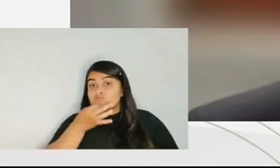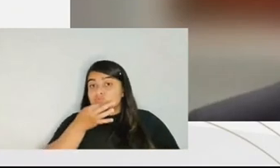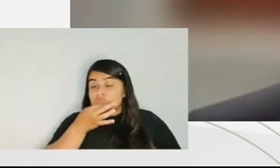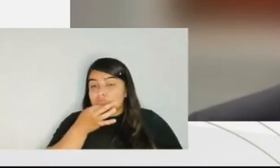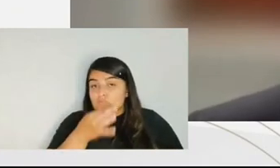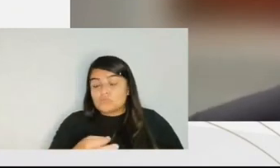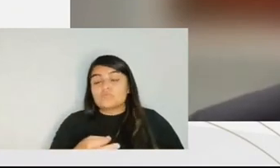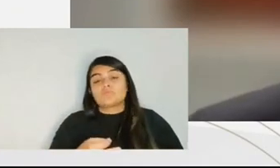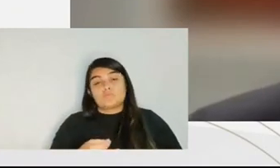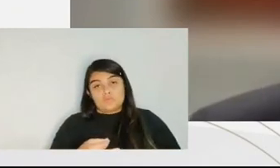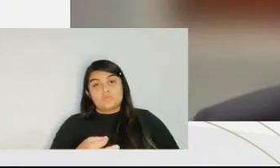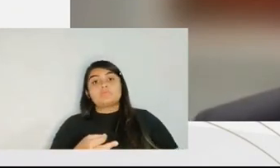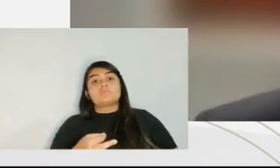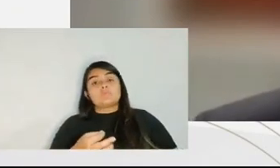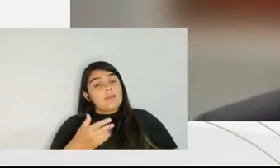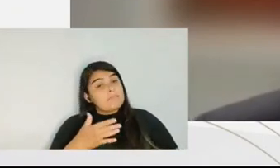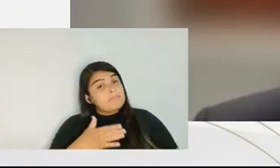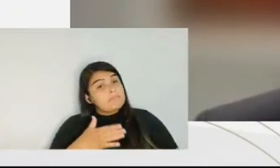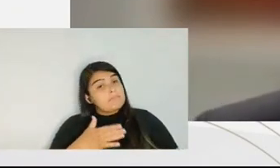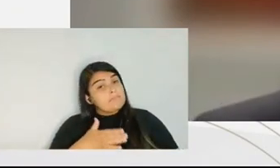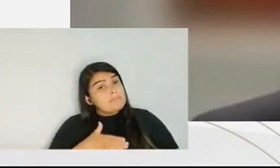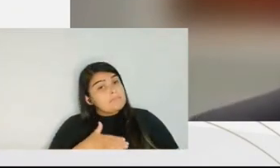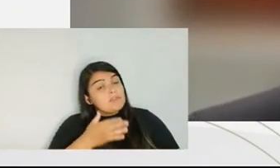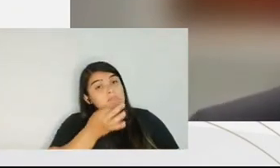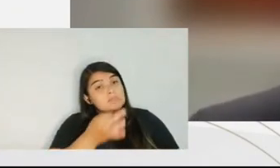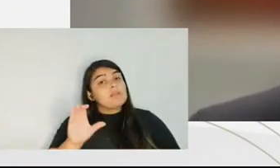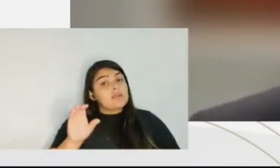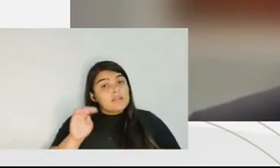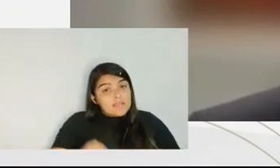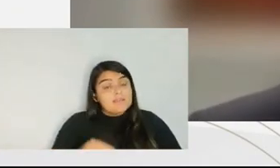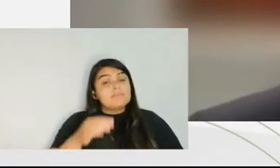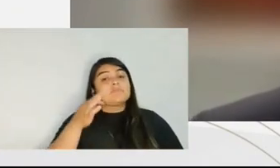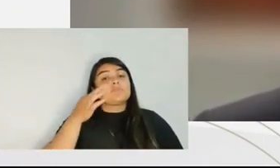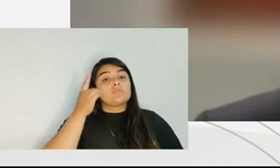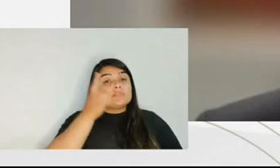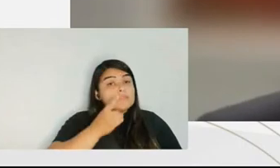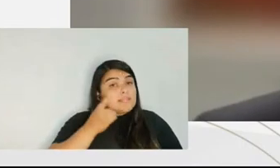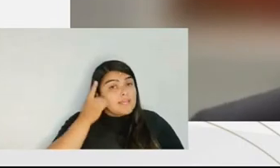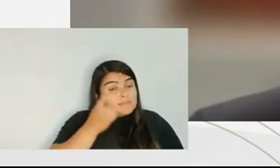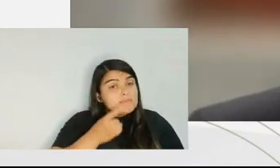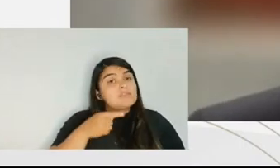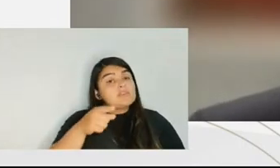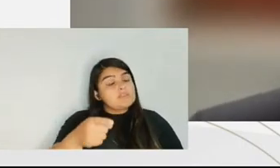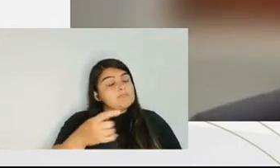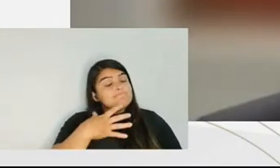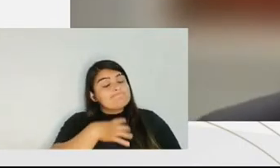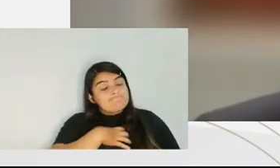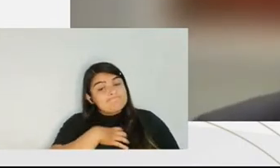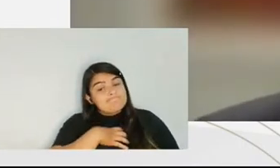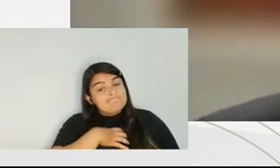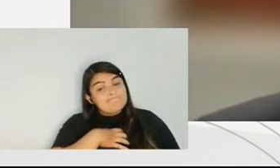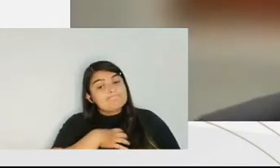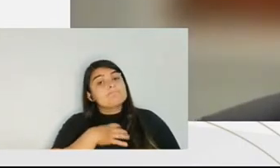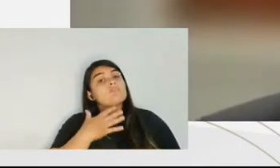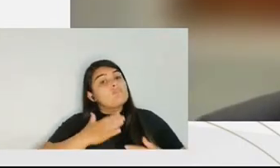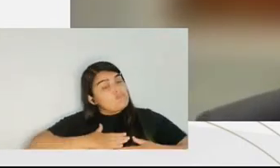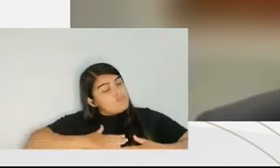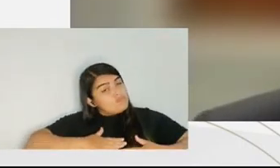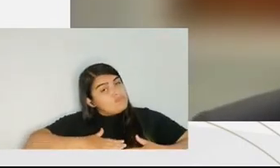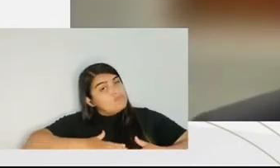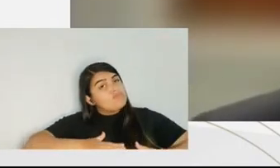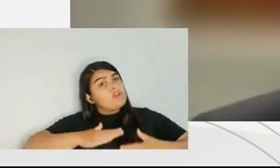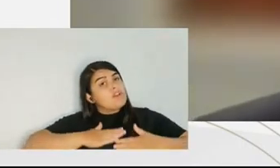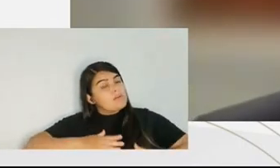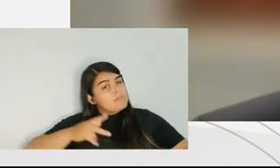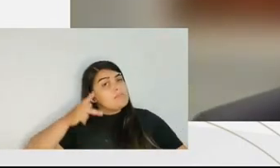us to conclude that, the suggestion I made to the Chamber of Deputies, and I am